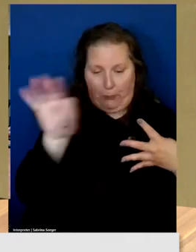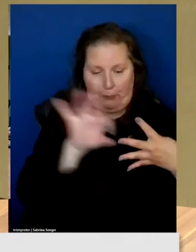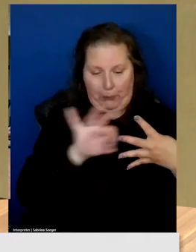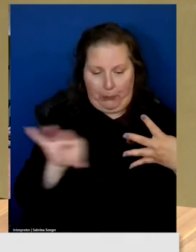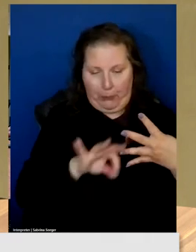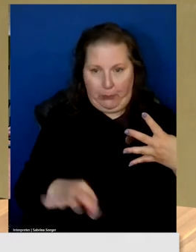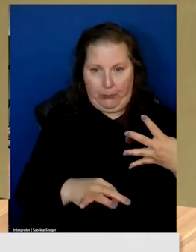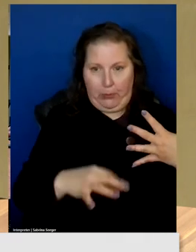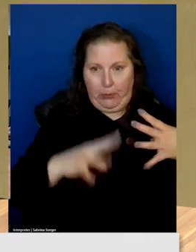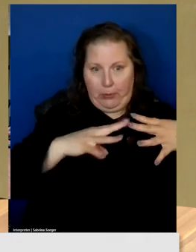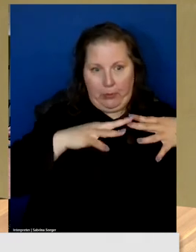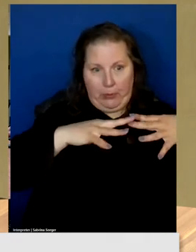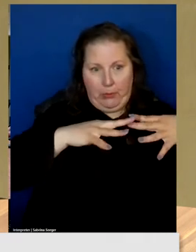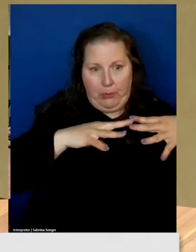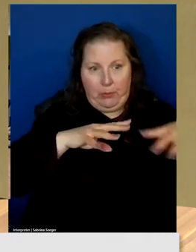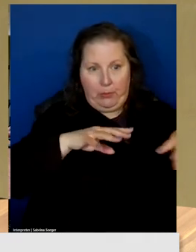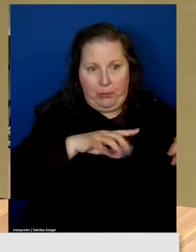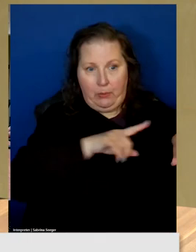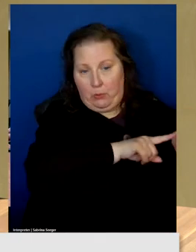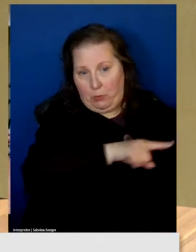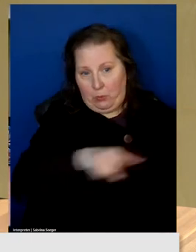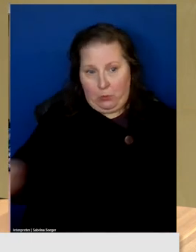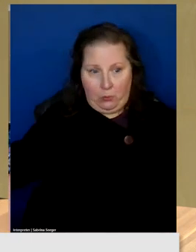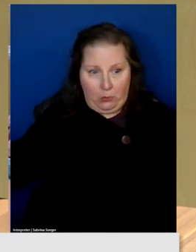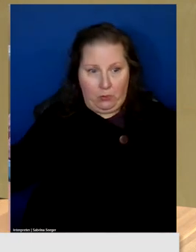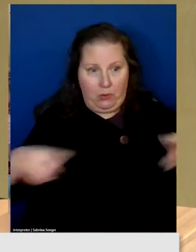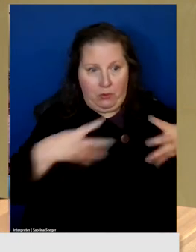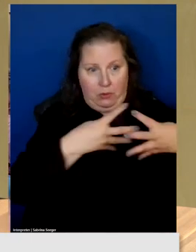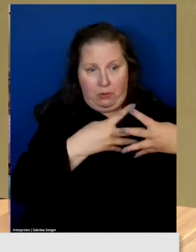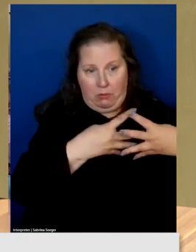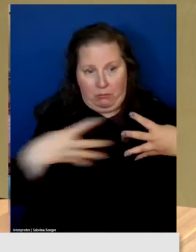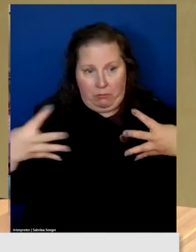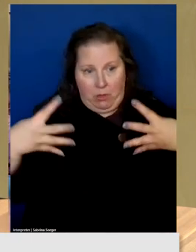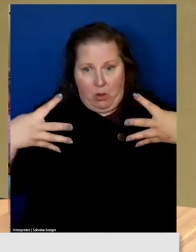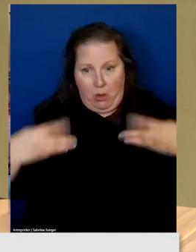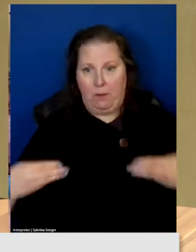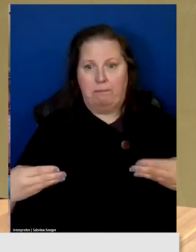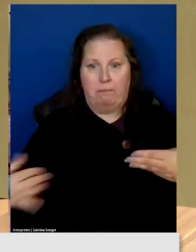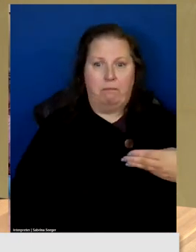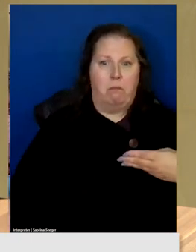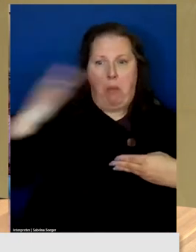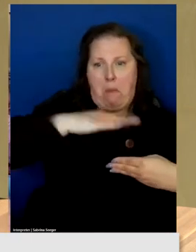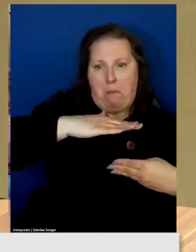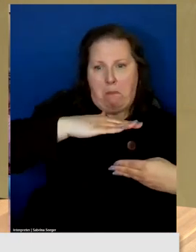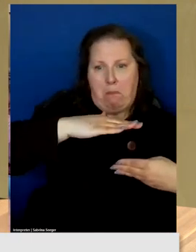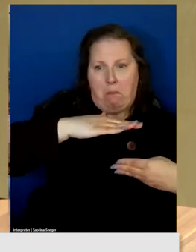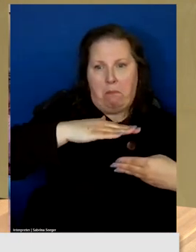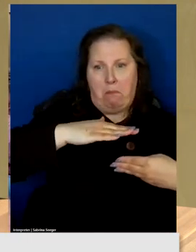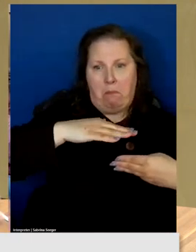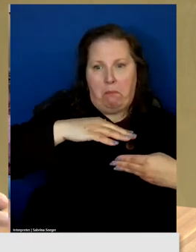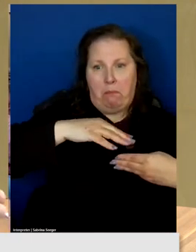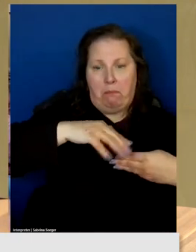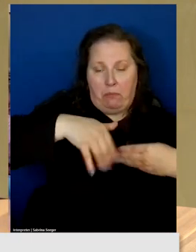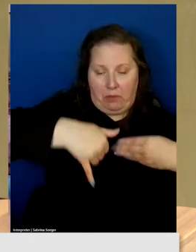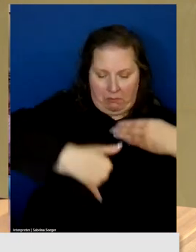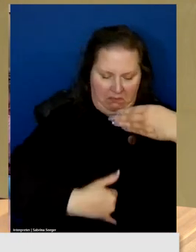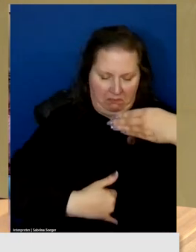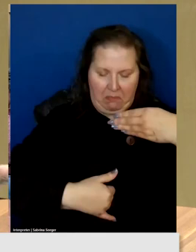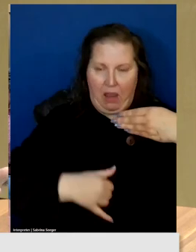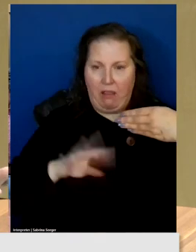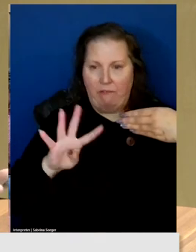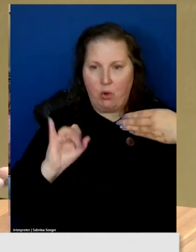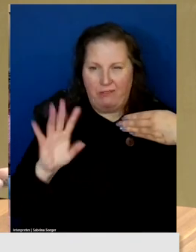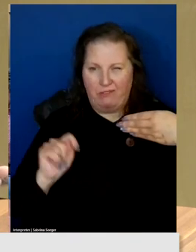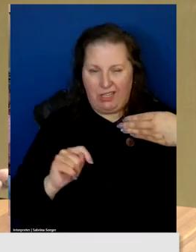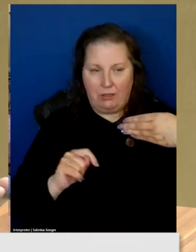tubes at once in one pass, repacking over the top four feet deep. That's typically going to be